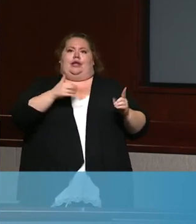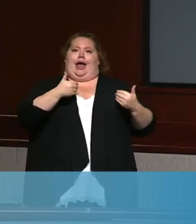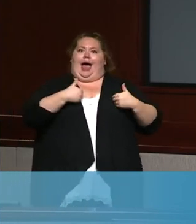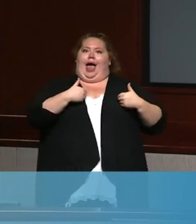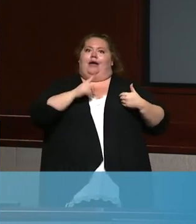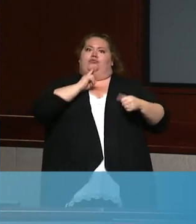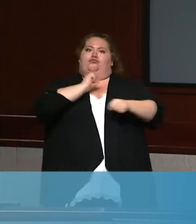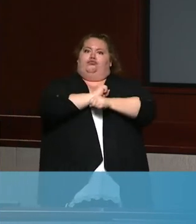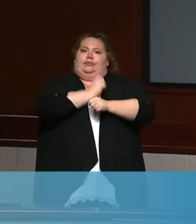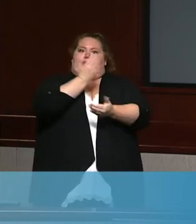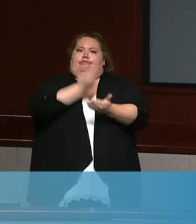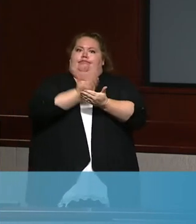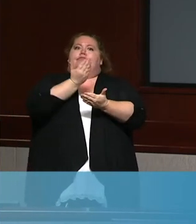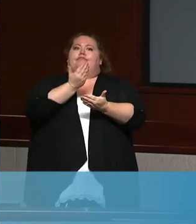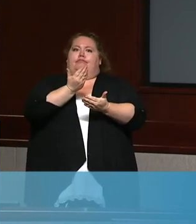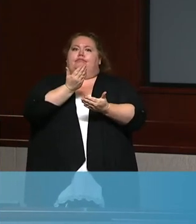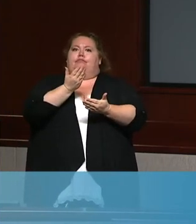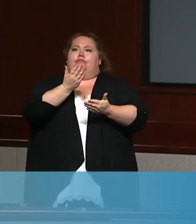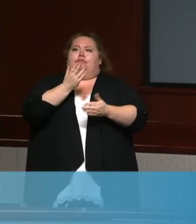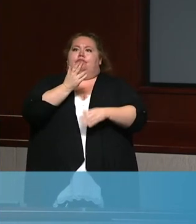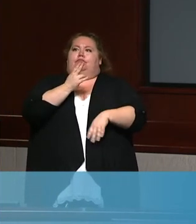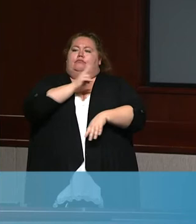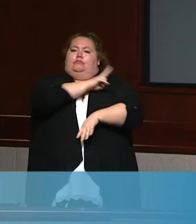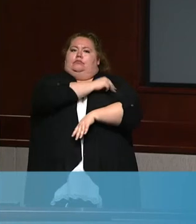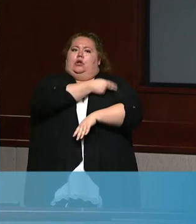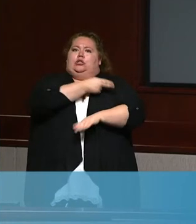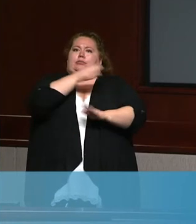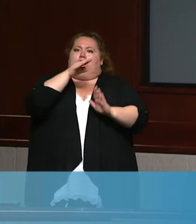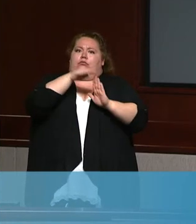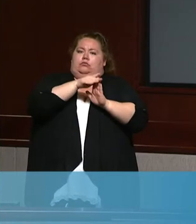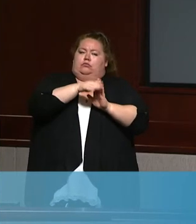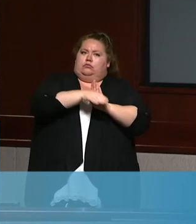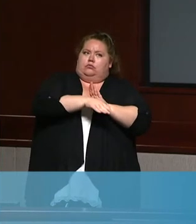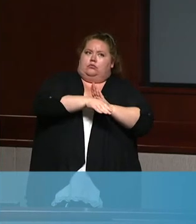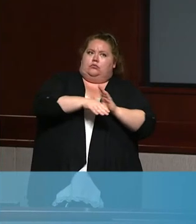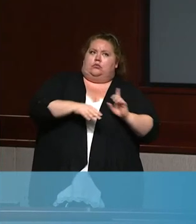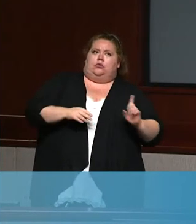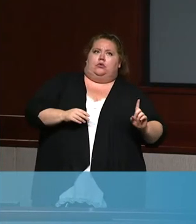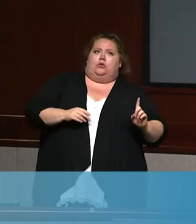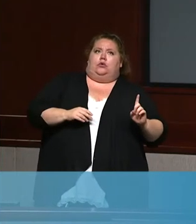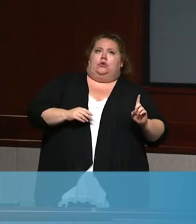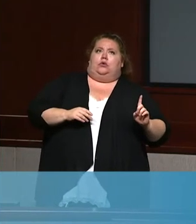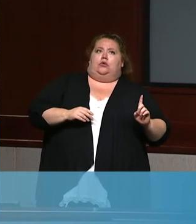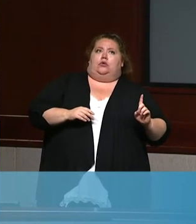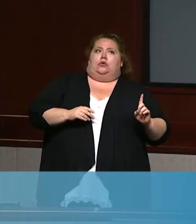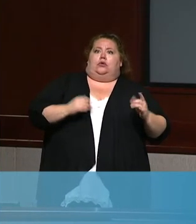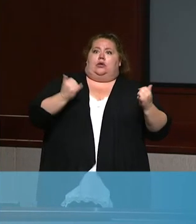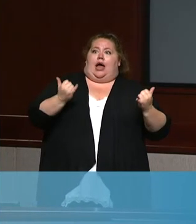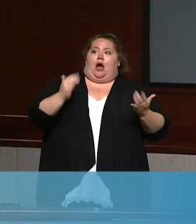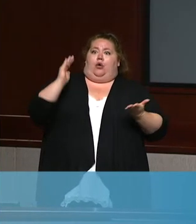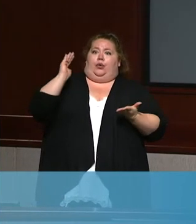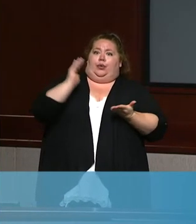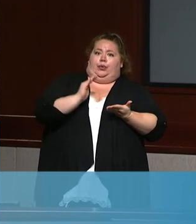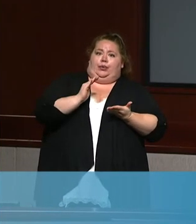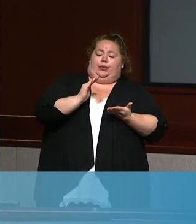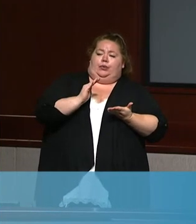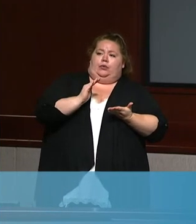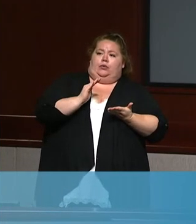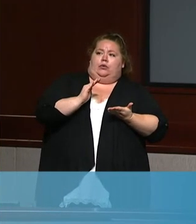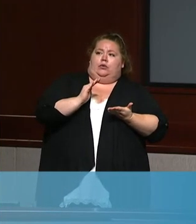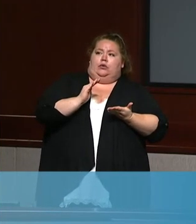coronavirus is less present in the community than, um, than it has been because, you know, the